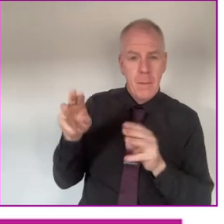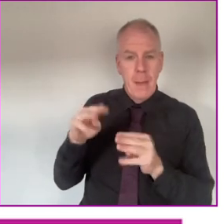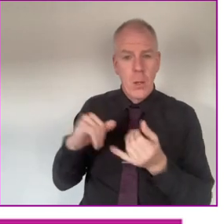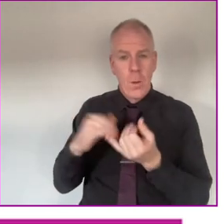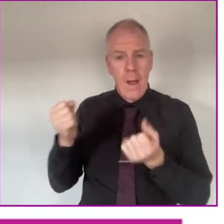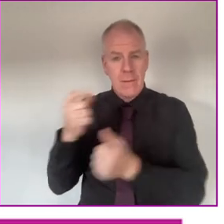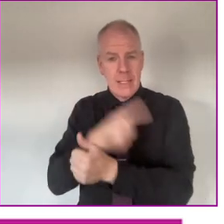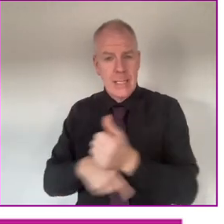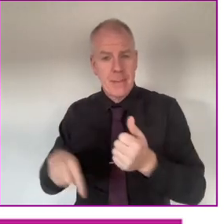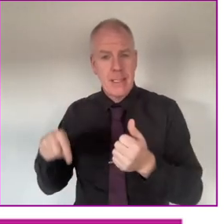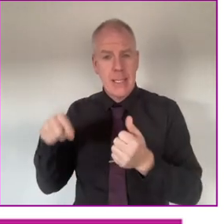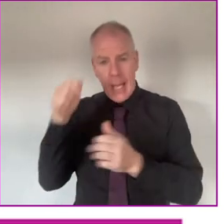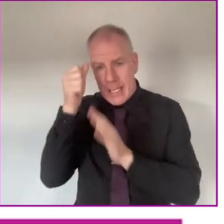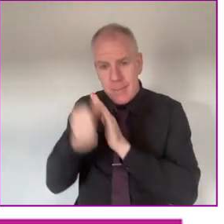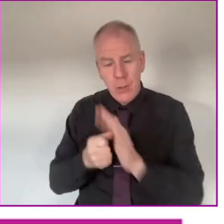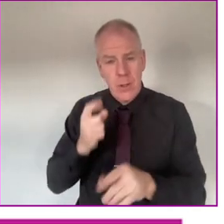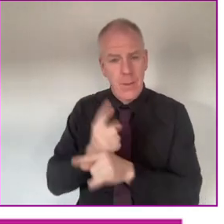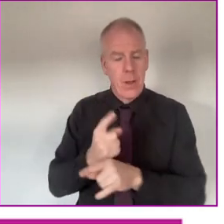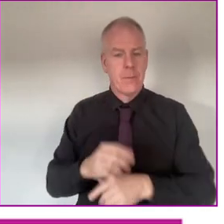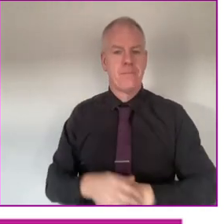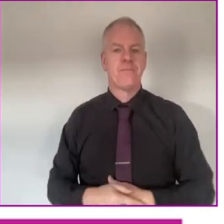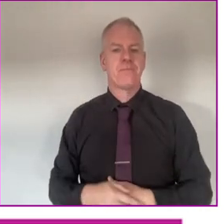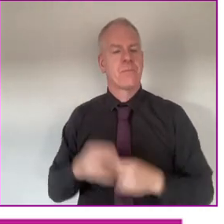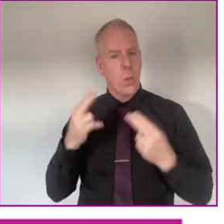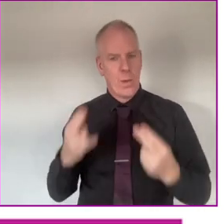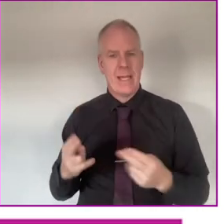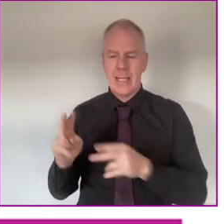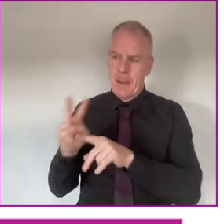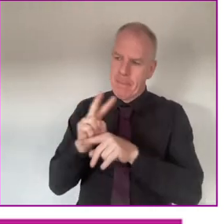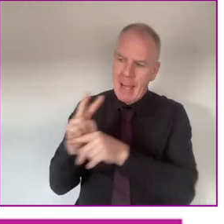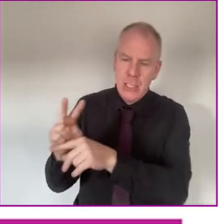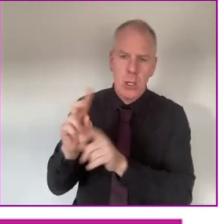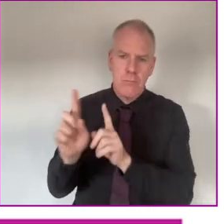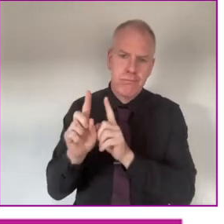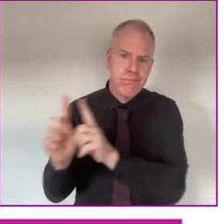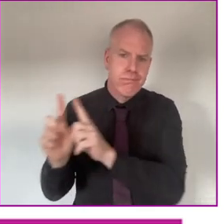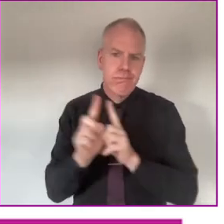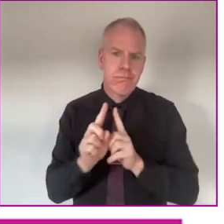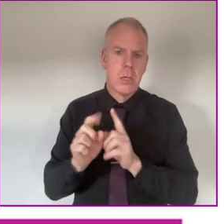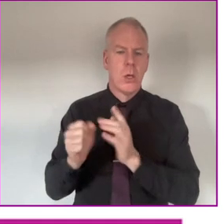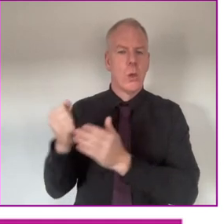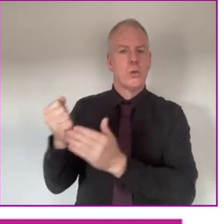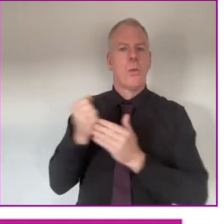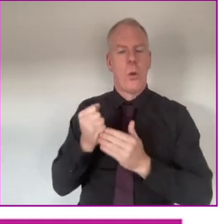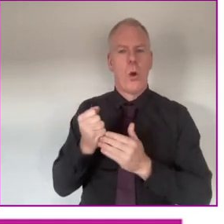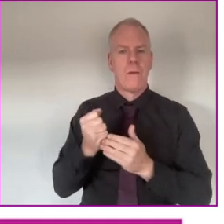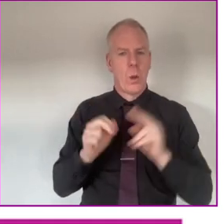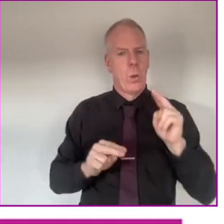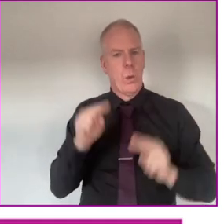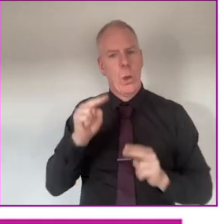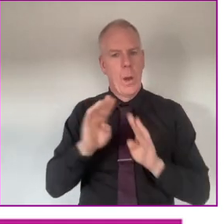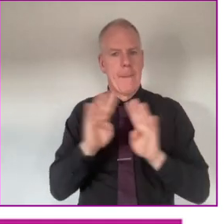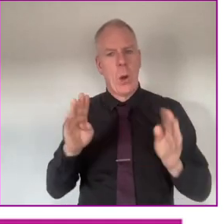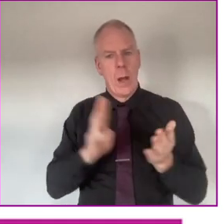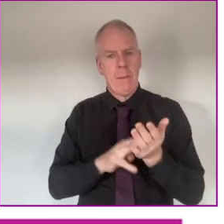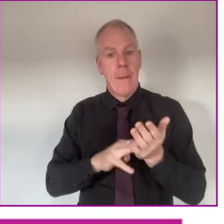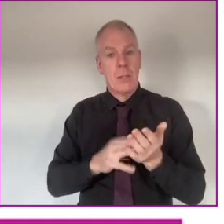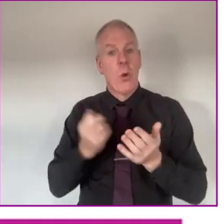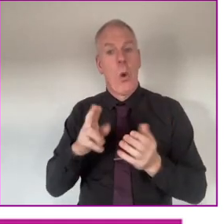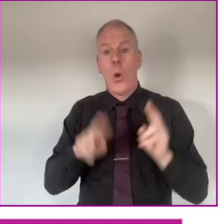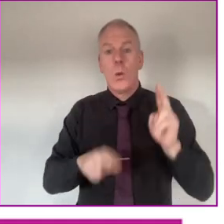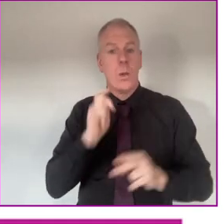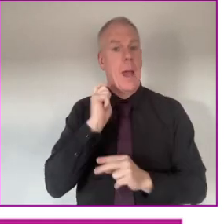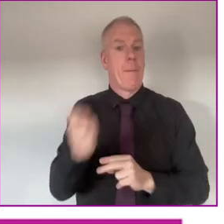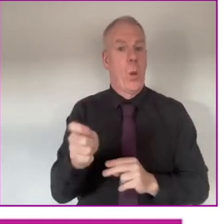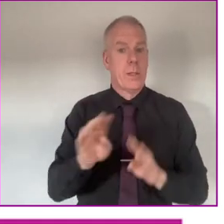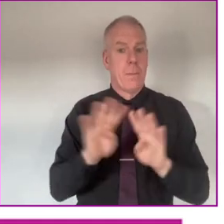people, you know, with experience of disability on the board. We need mentoring and support of potential board members and